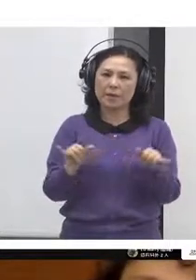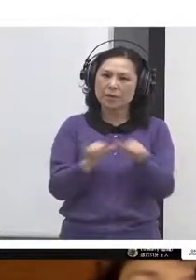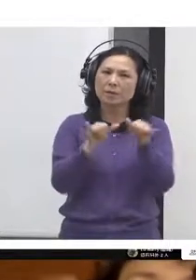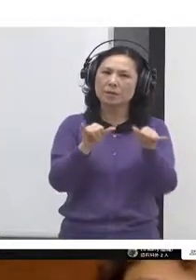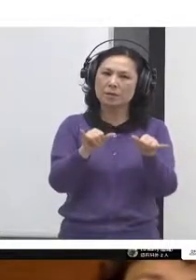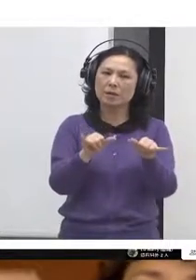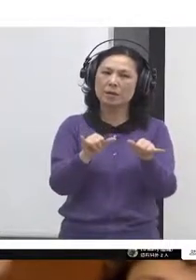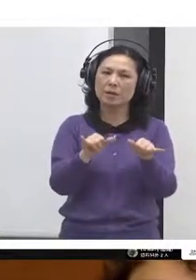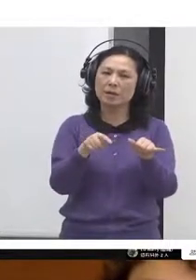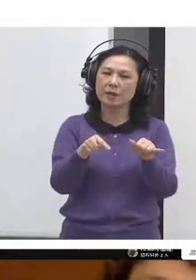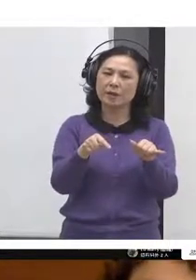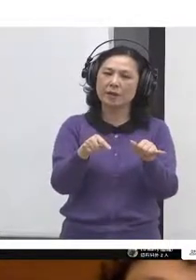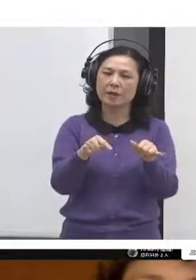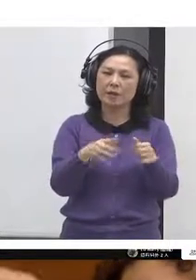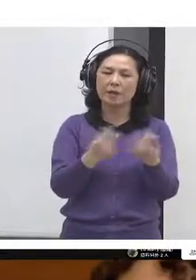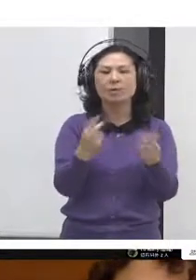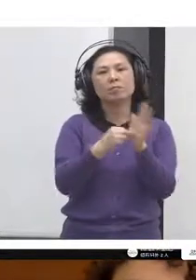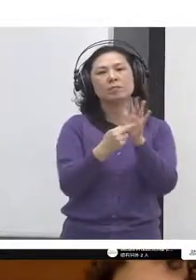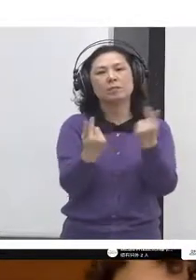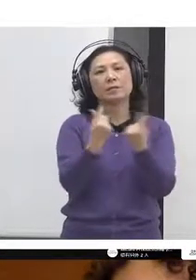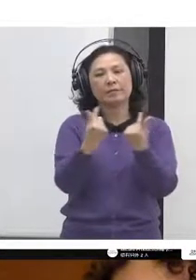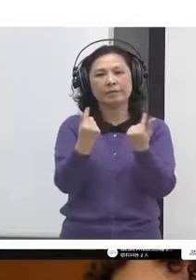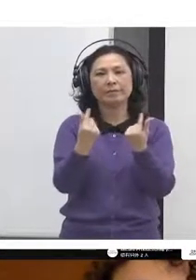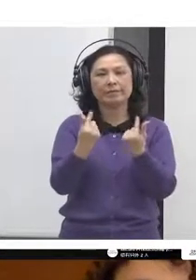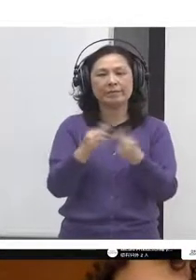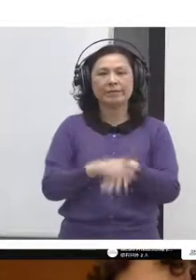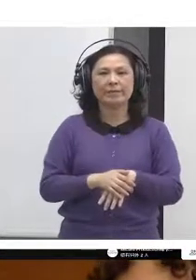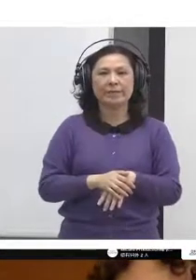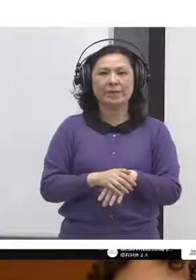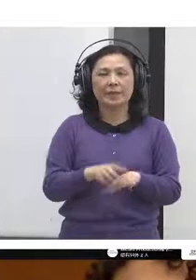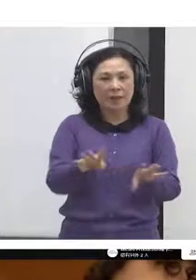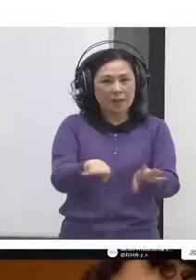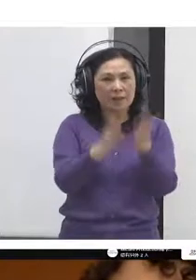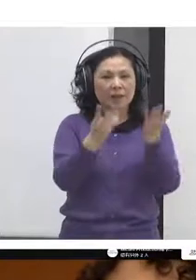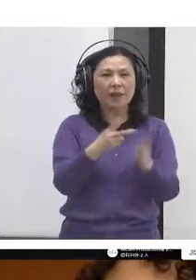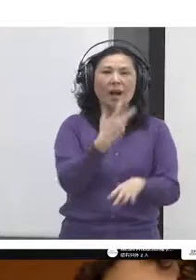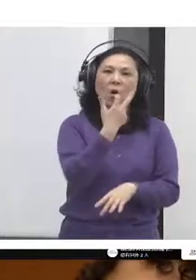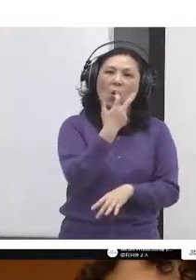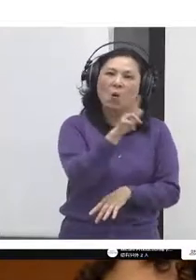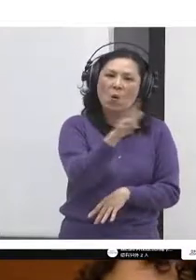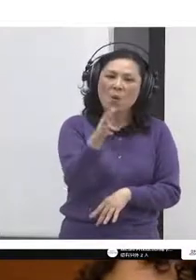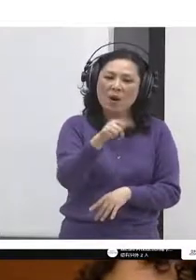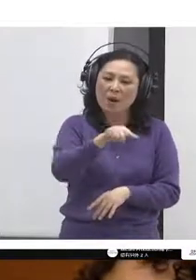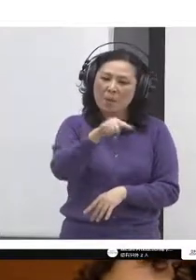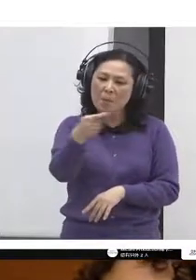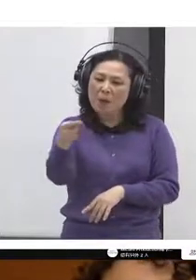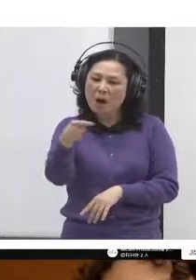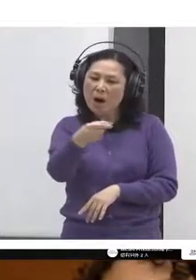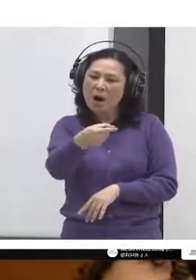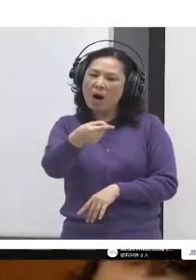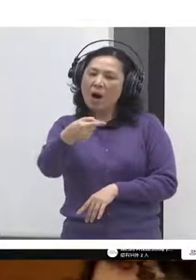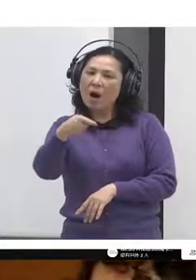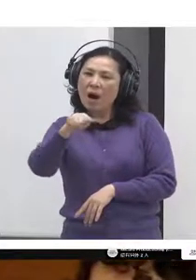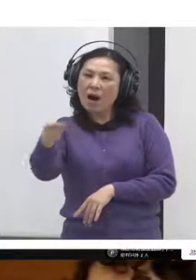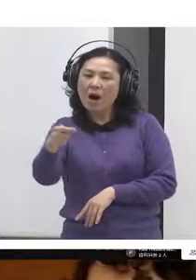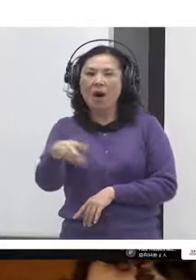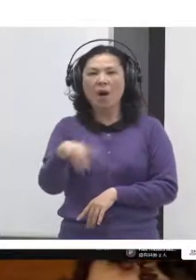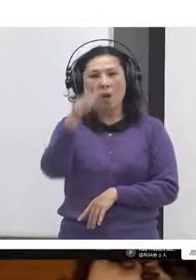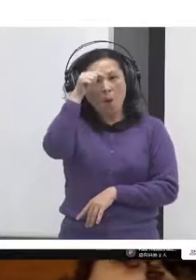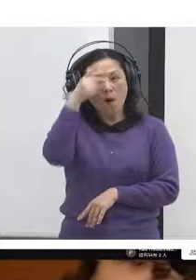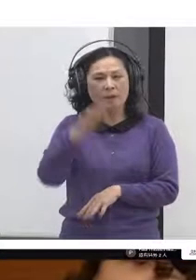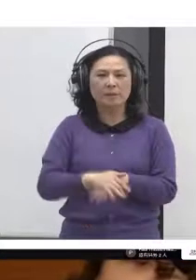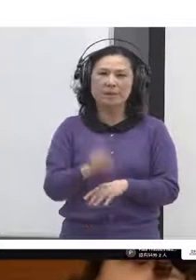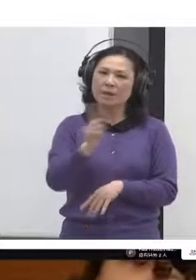zone of how you can train yourself and prepare yourself to better support processes and situations.